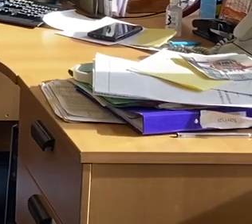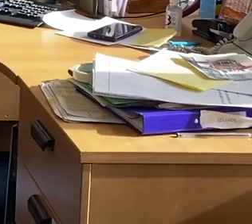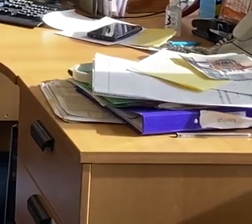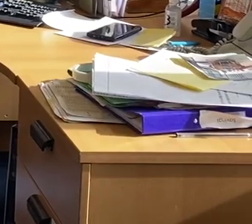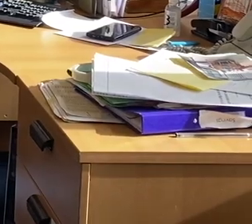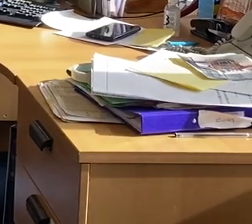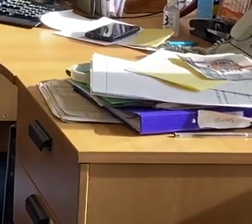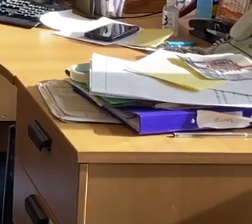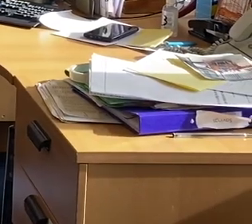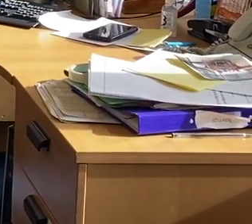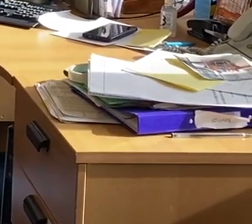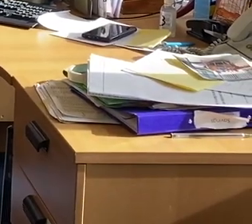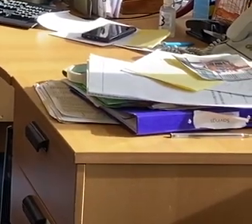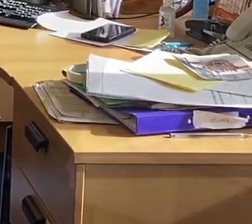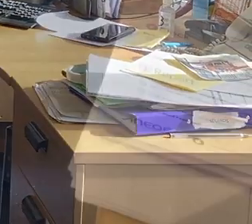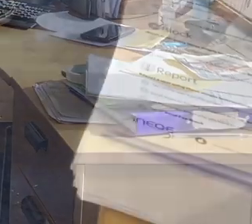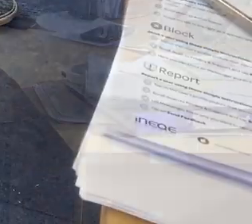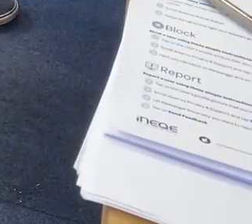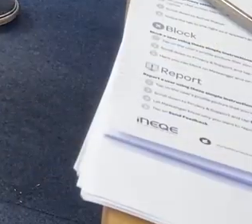take care